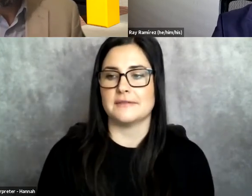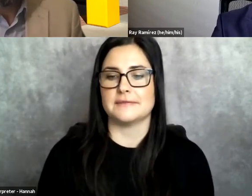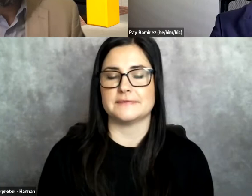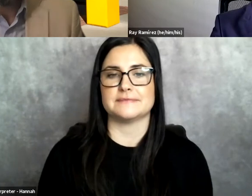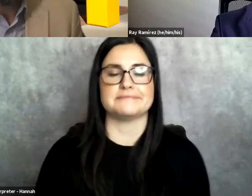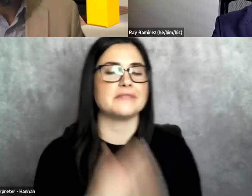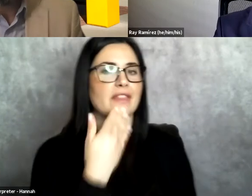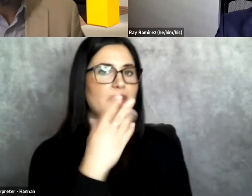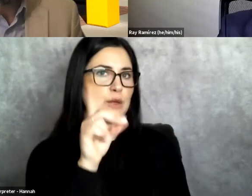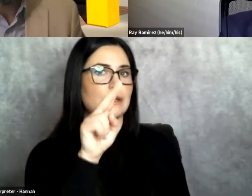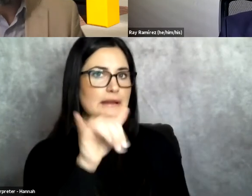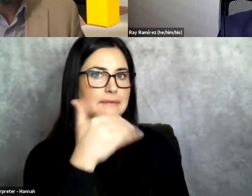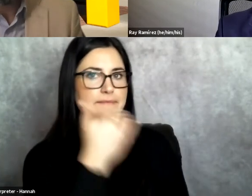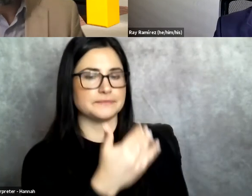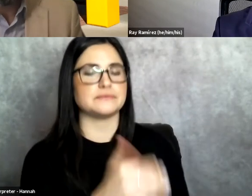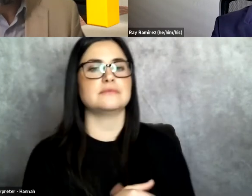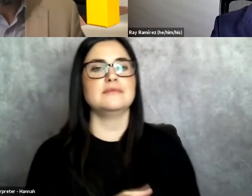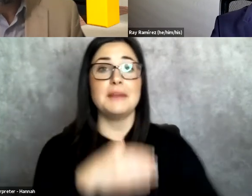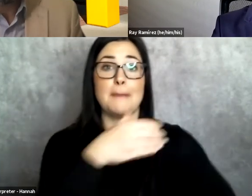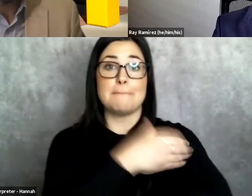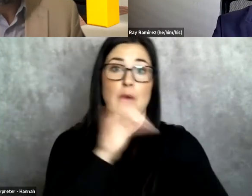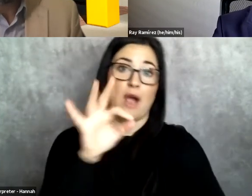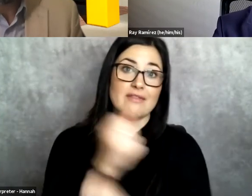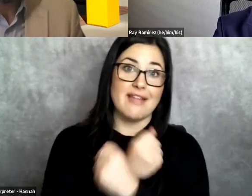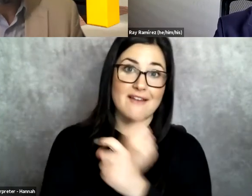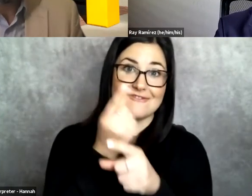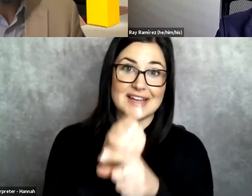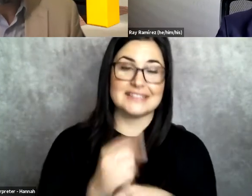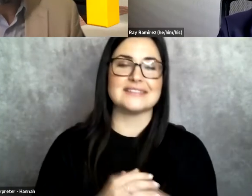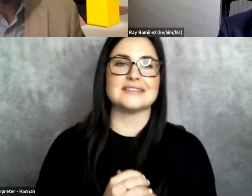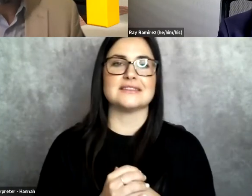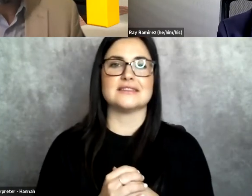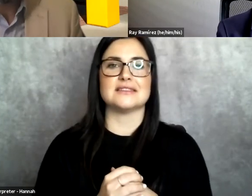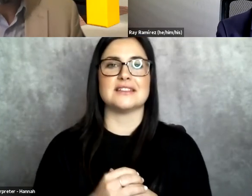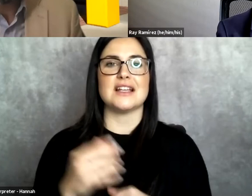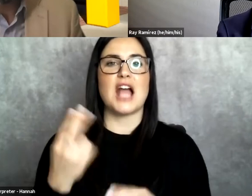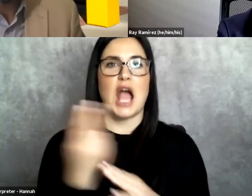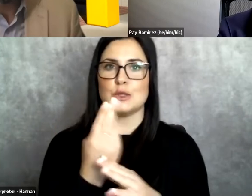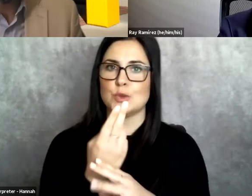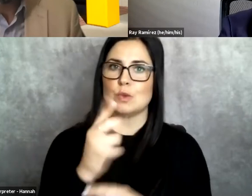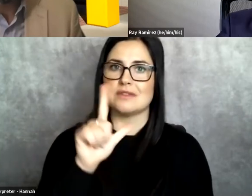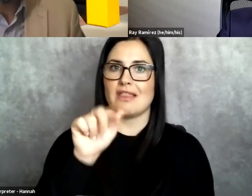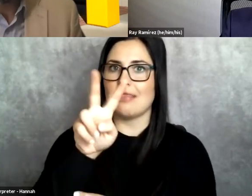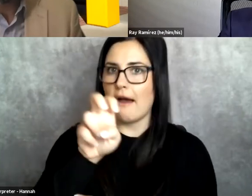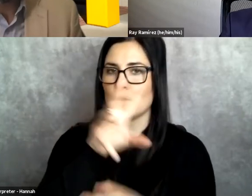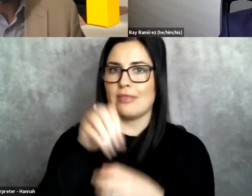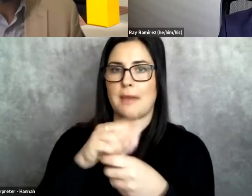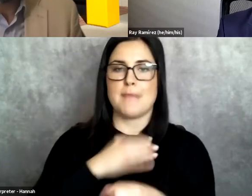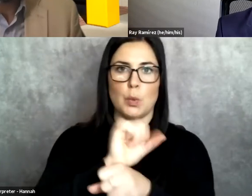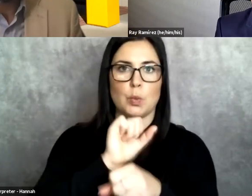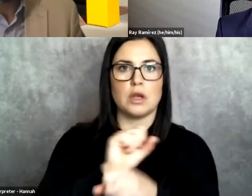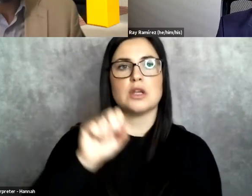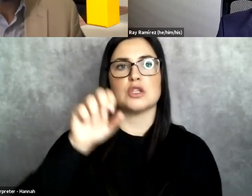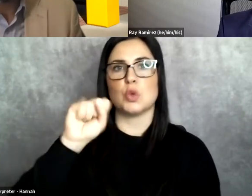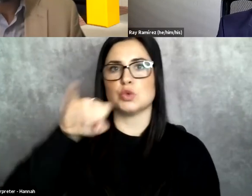Thank you, Danny. The power of love, right? I bring love to my work and my racial equity work and social justice work